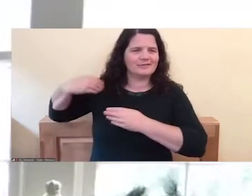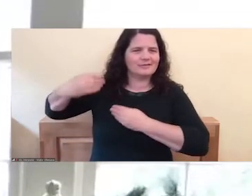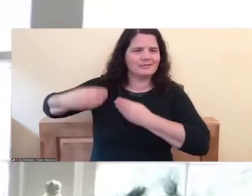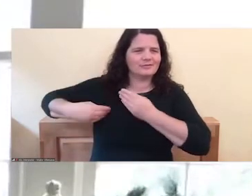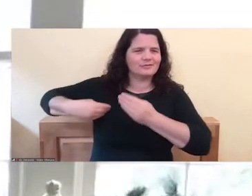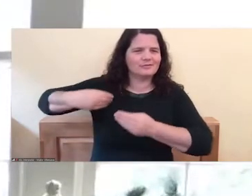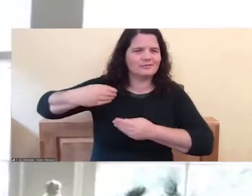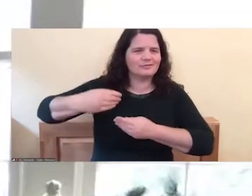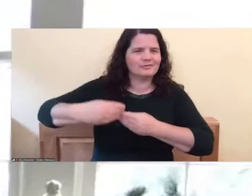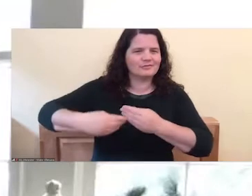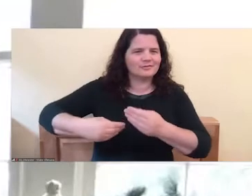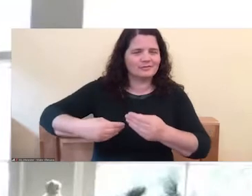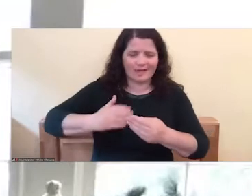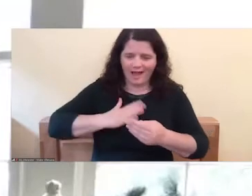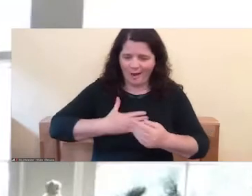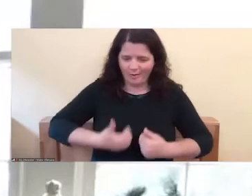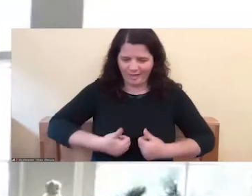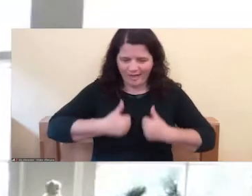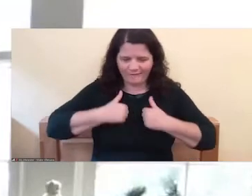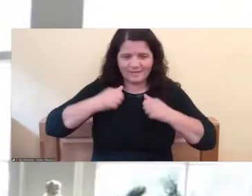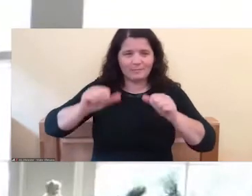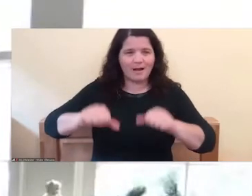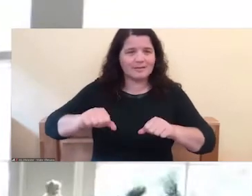Biological ancestors.